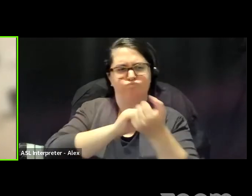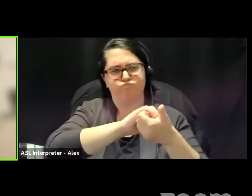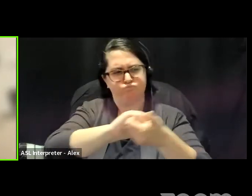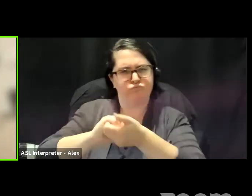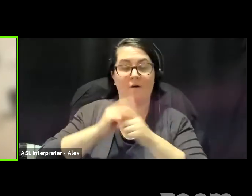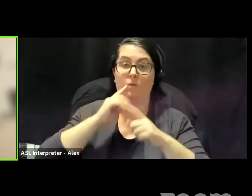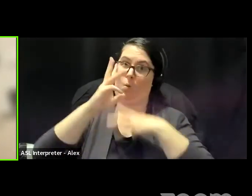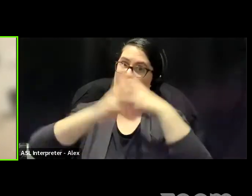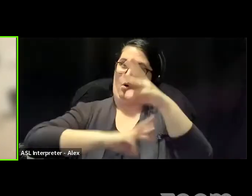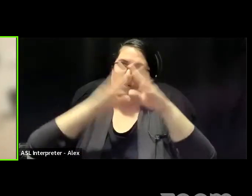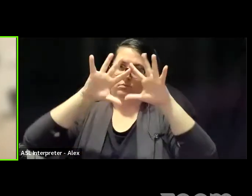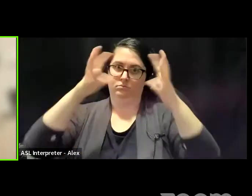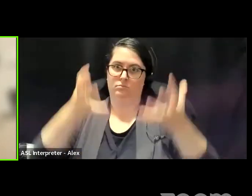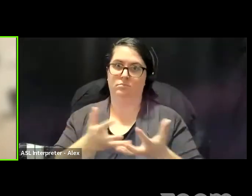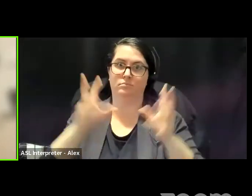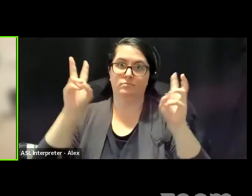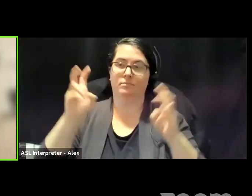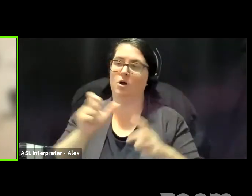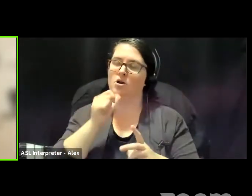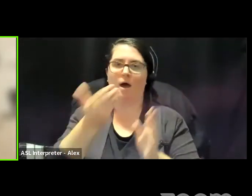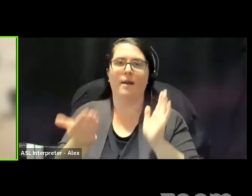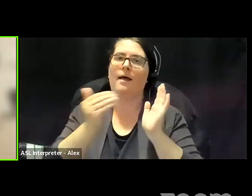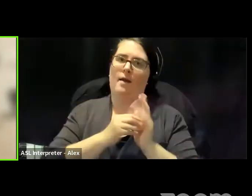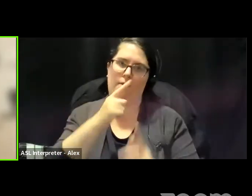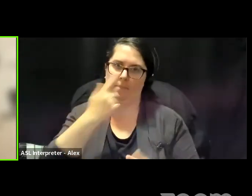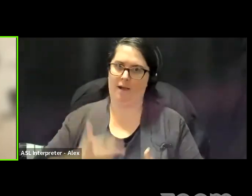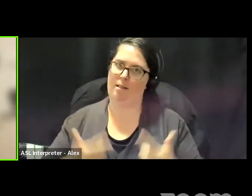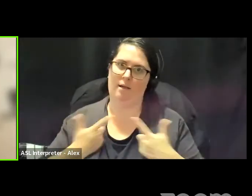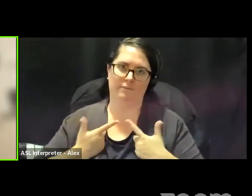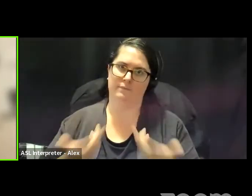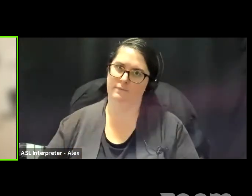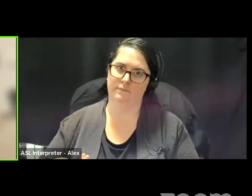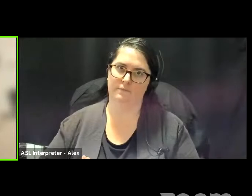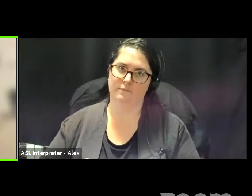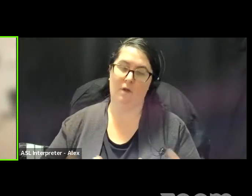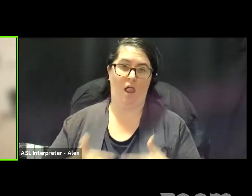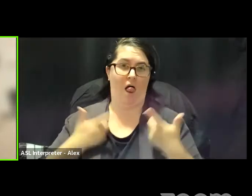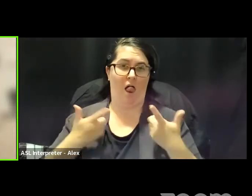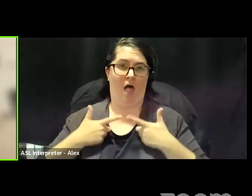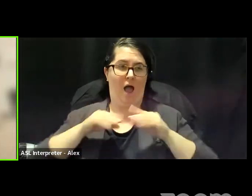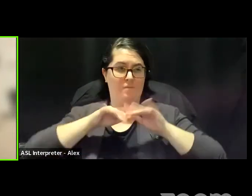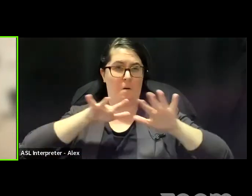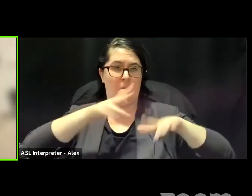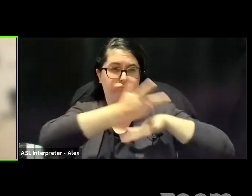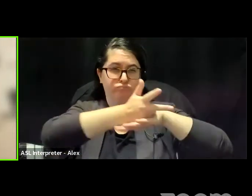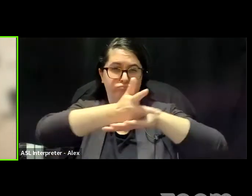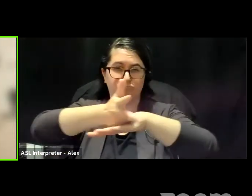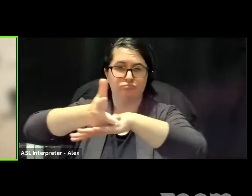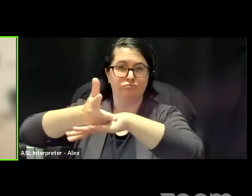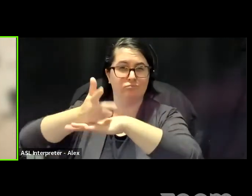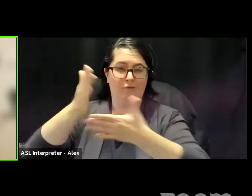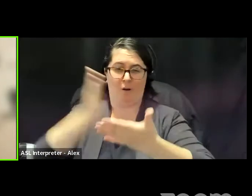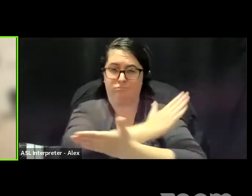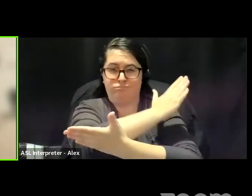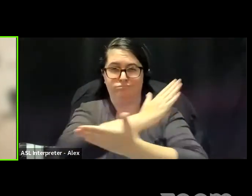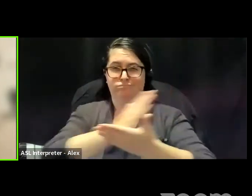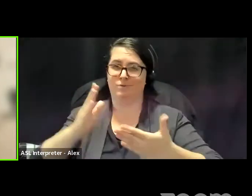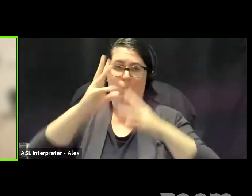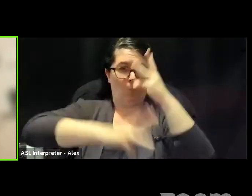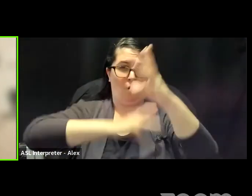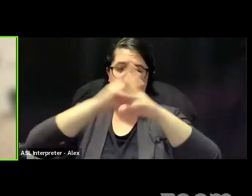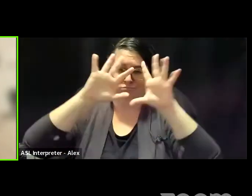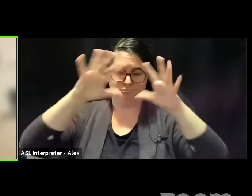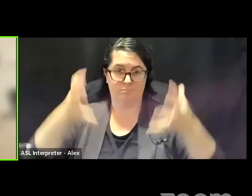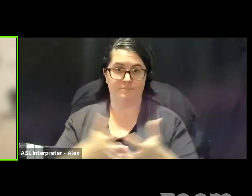worldwide, not another black life. They were live streamed and supported from coast to coast. The